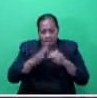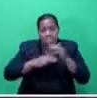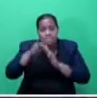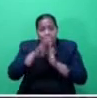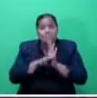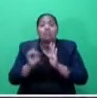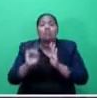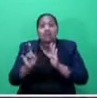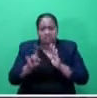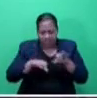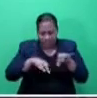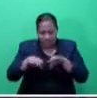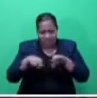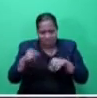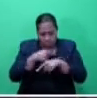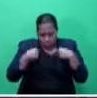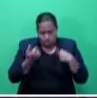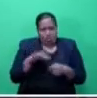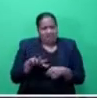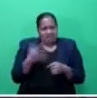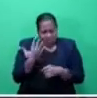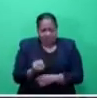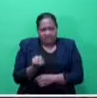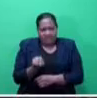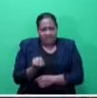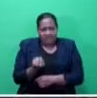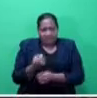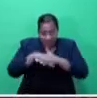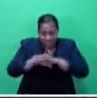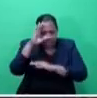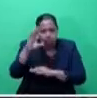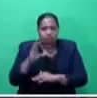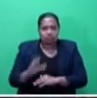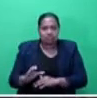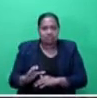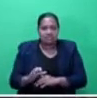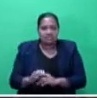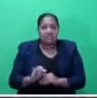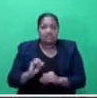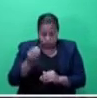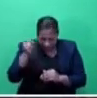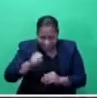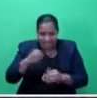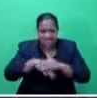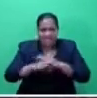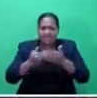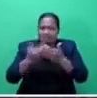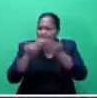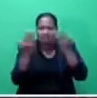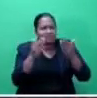that we already have in existence in the country. And of course, in the major areas